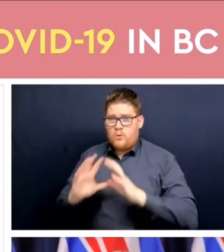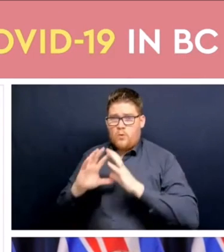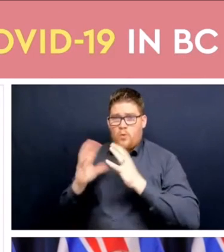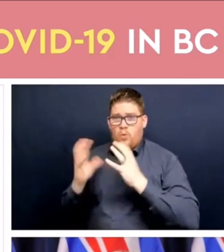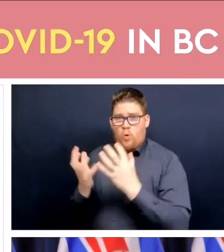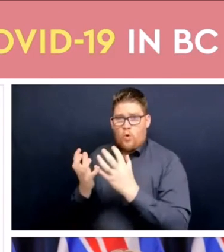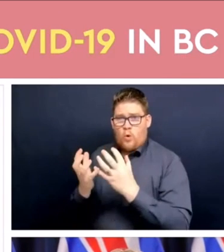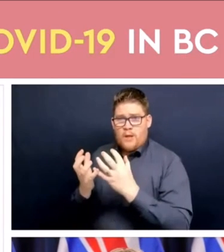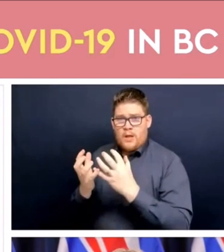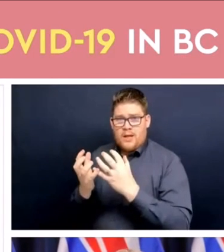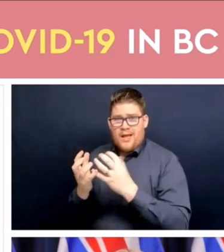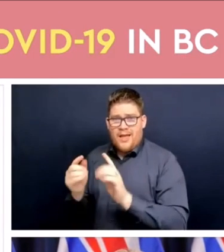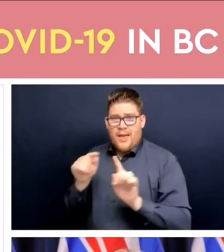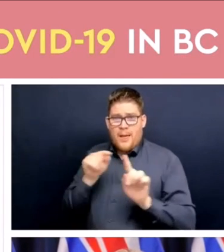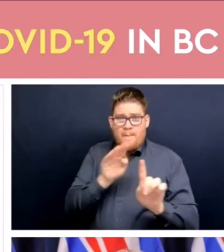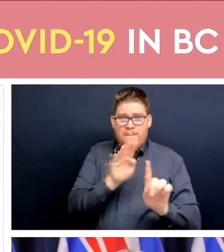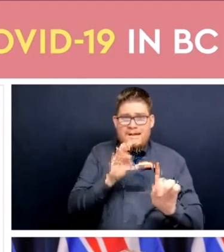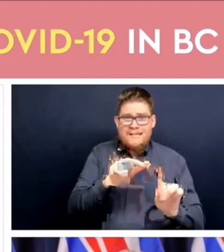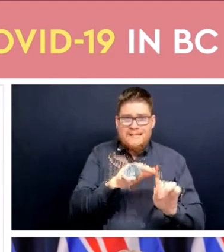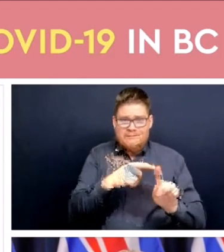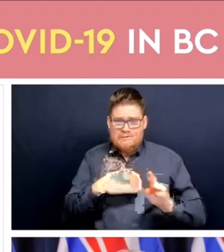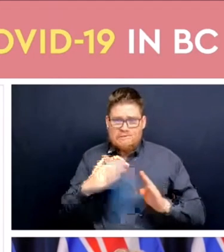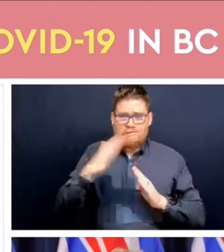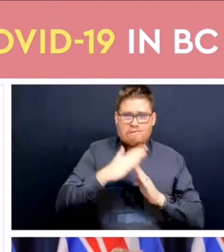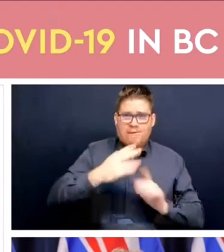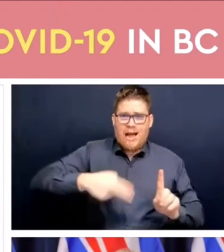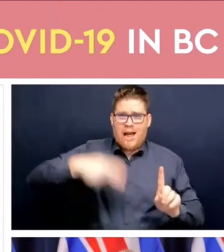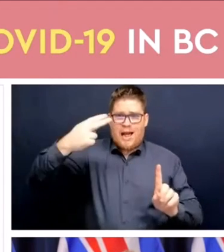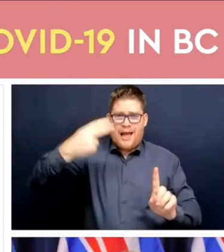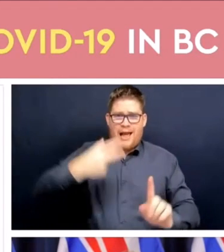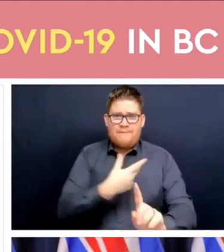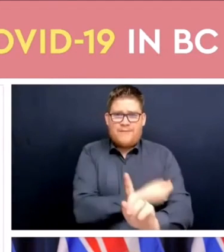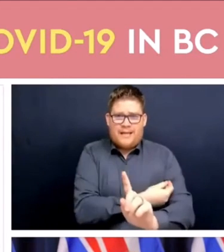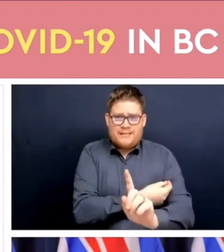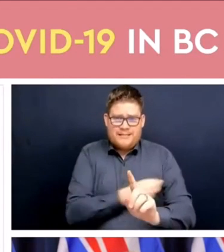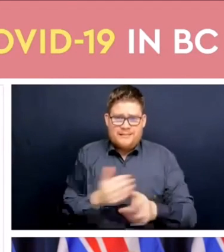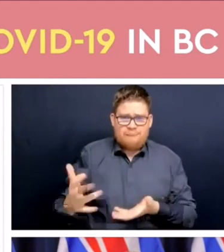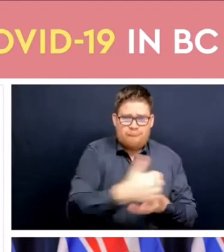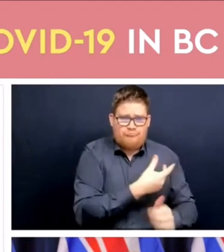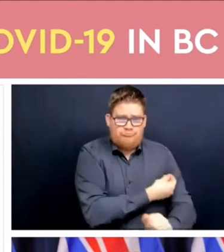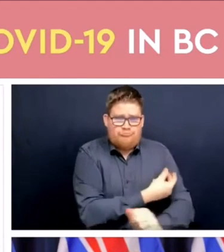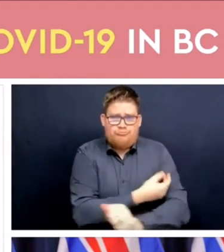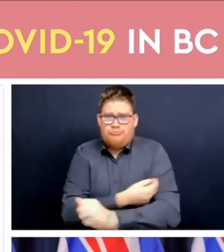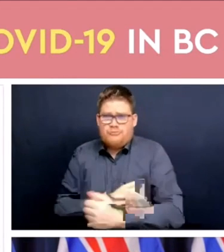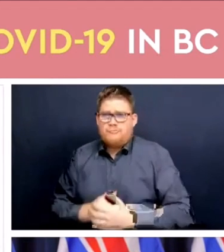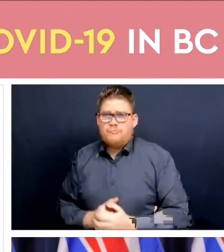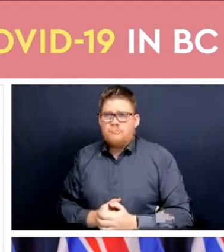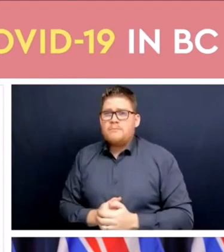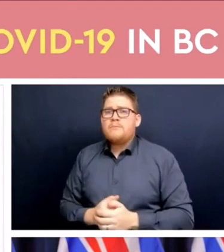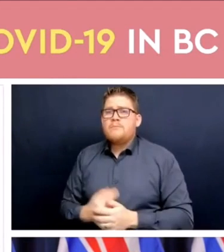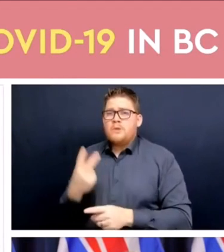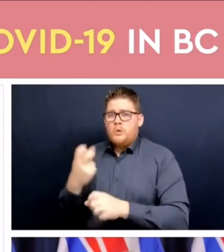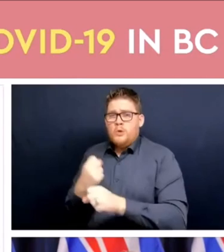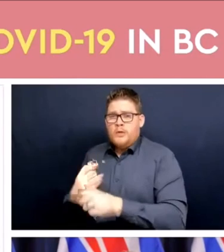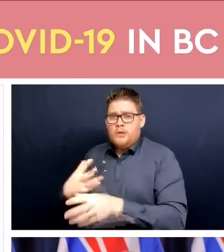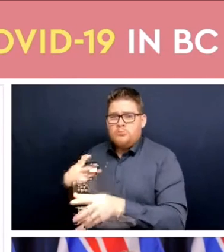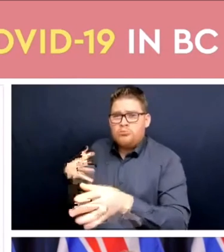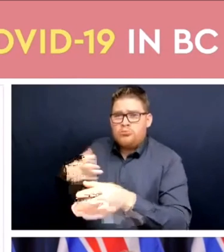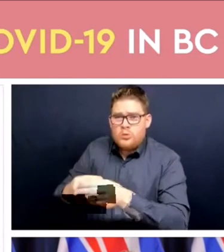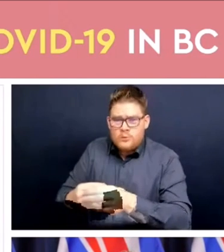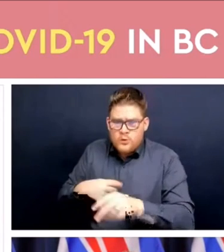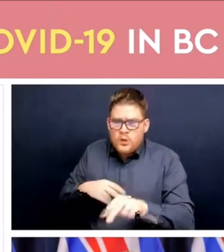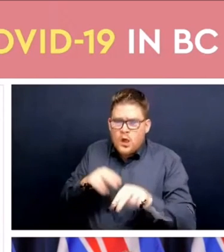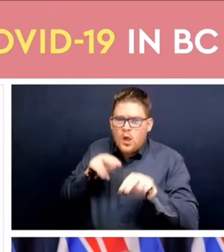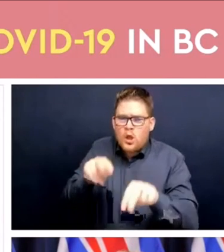looking at the seroprevalence studies that we've been doing systematically over the last two years that we have a very high